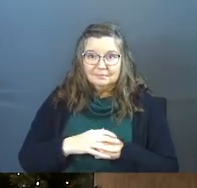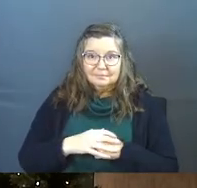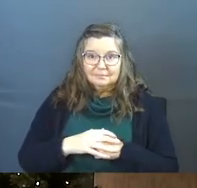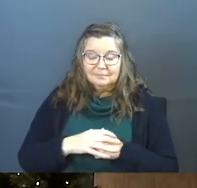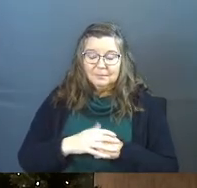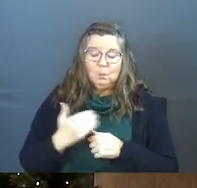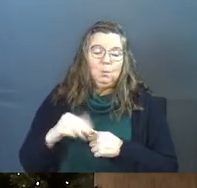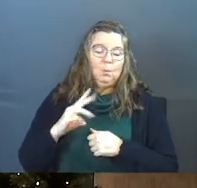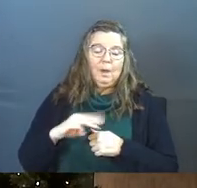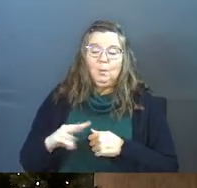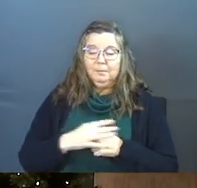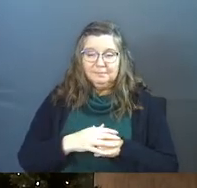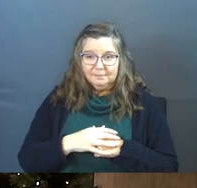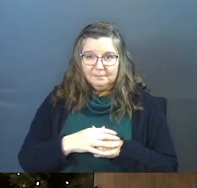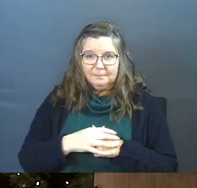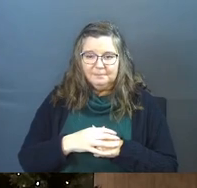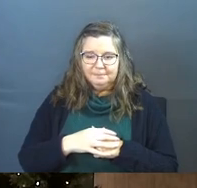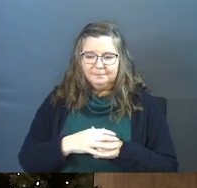Wow.